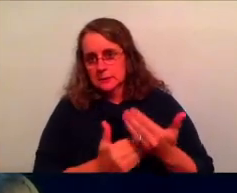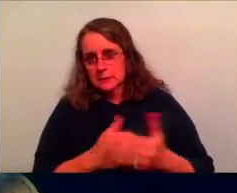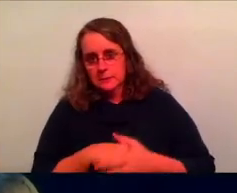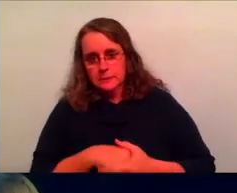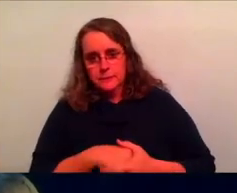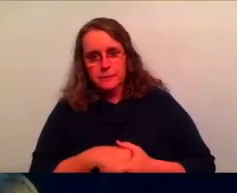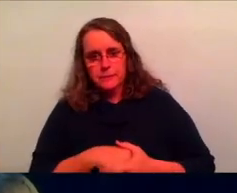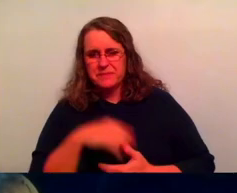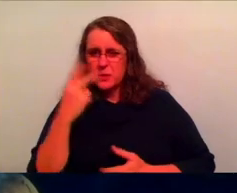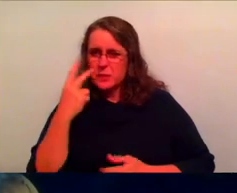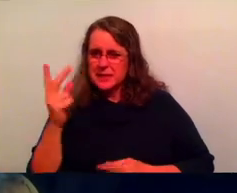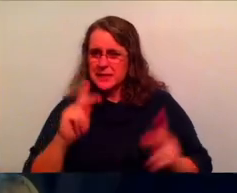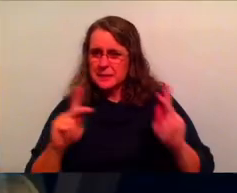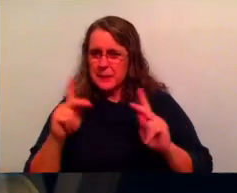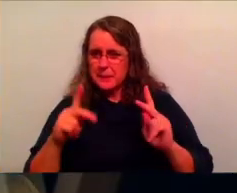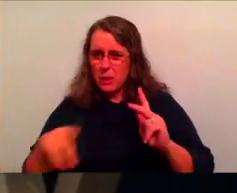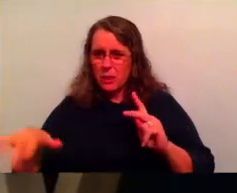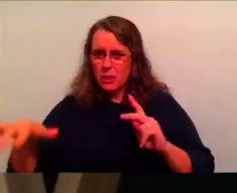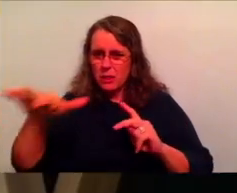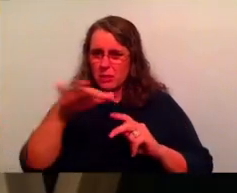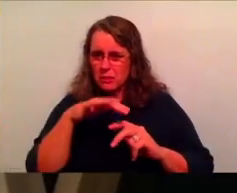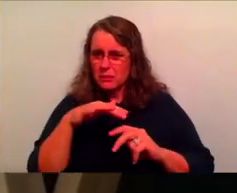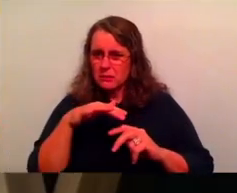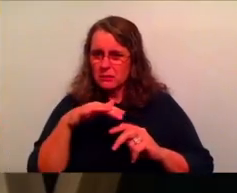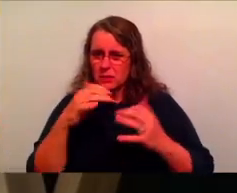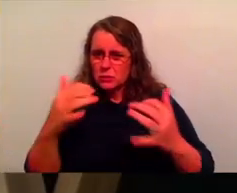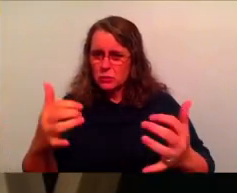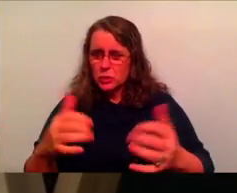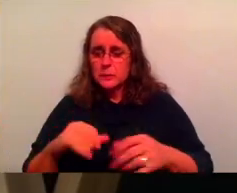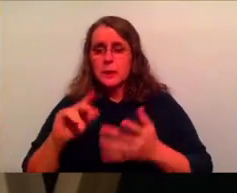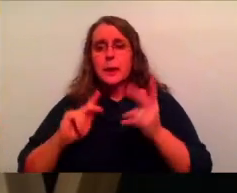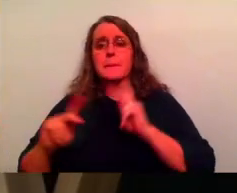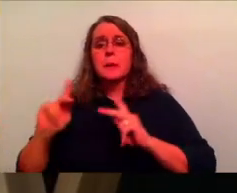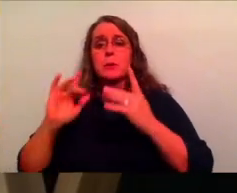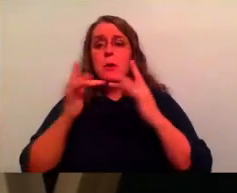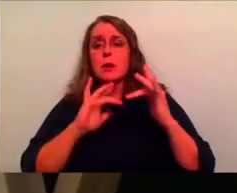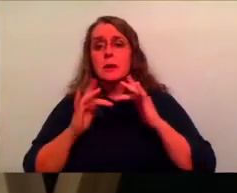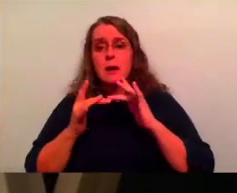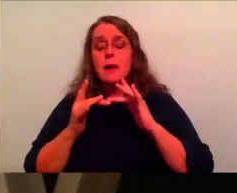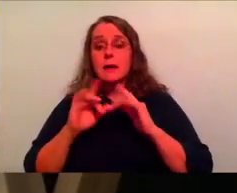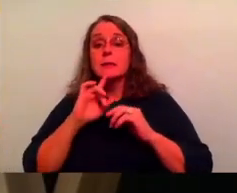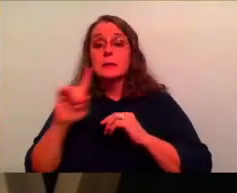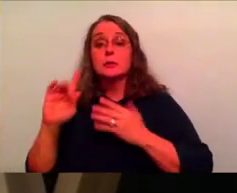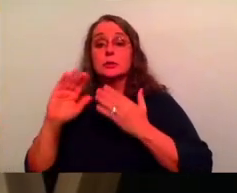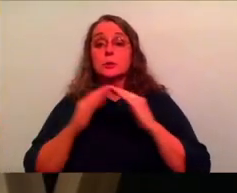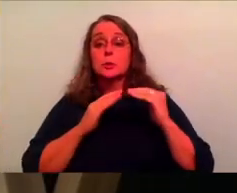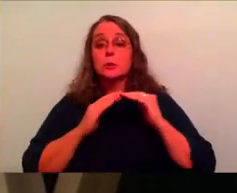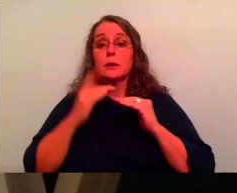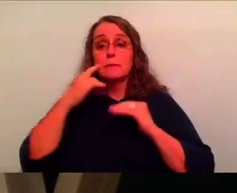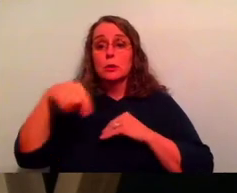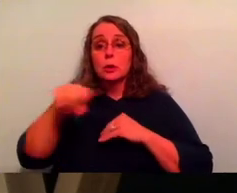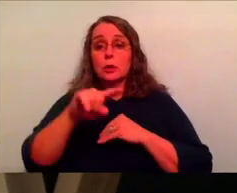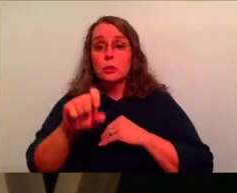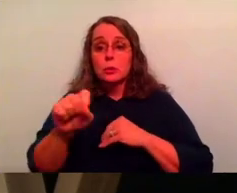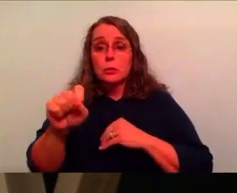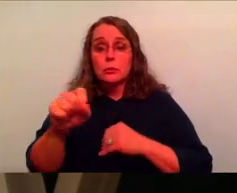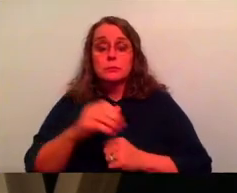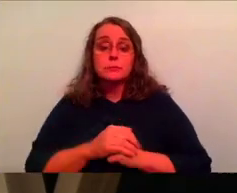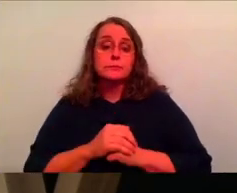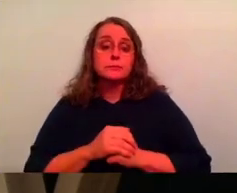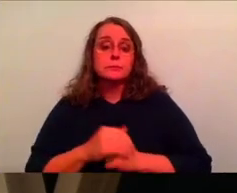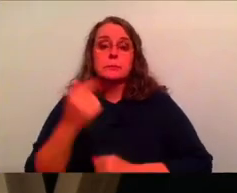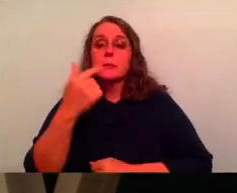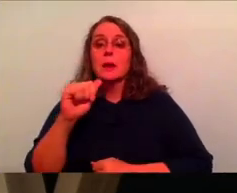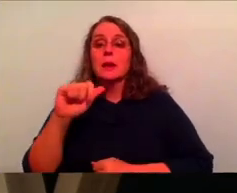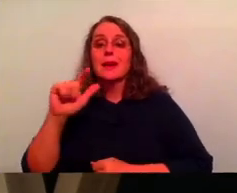these people in this room, uh, the people online there, there is a community out there for you. Uh, Galatians six,